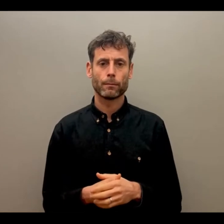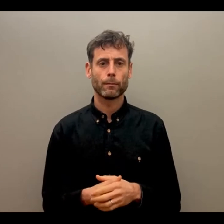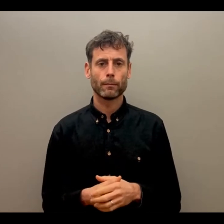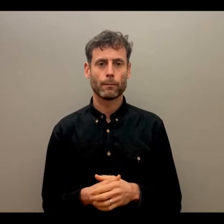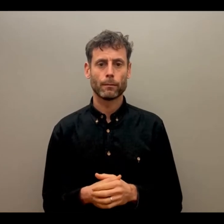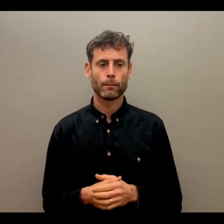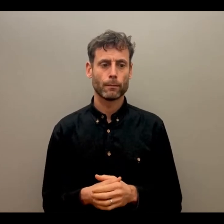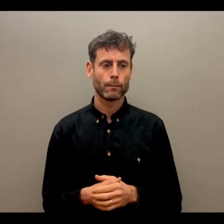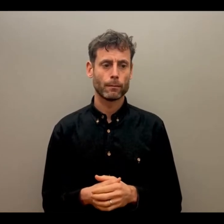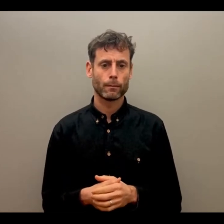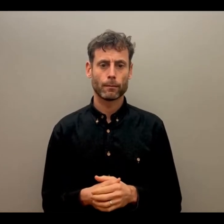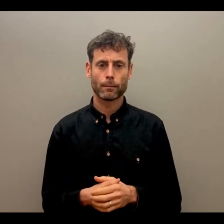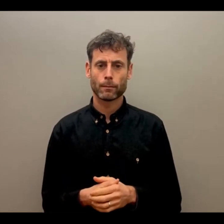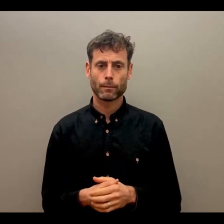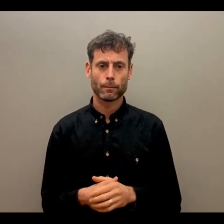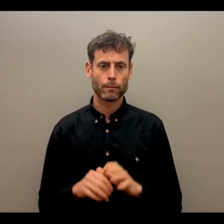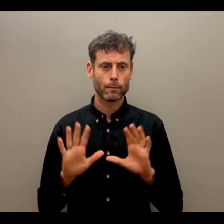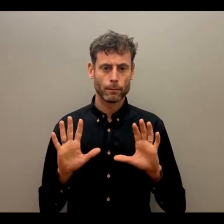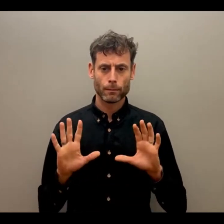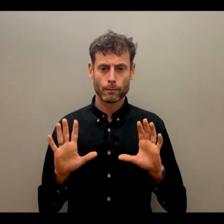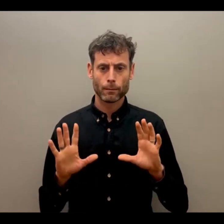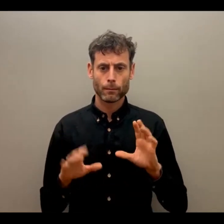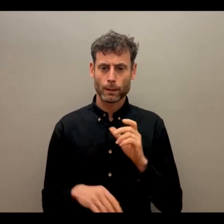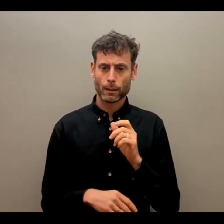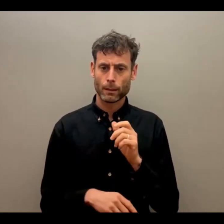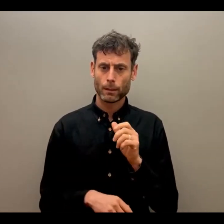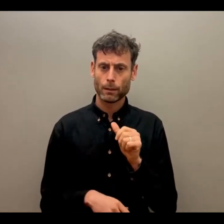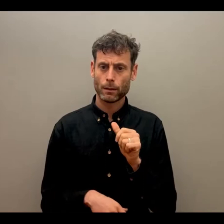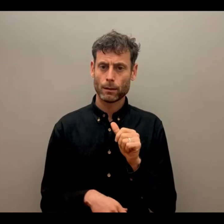Sorry, am I asking people to join the groups voluntarily or are people being split up?